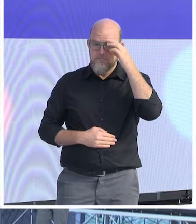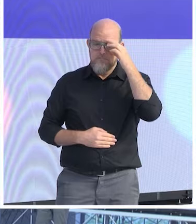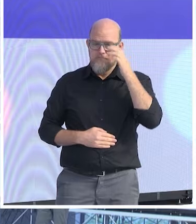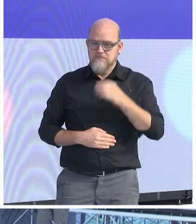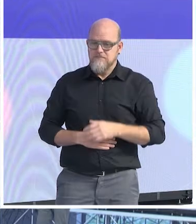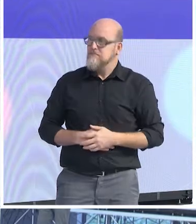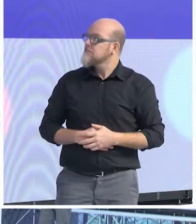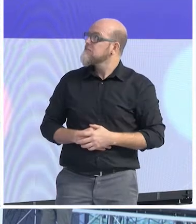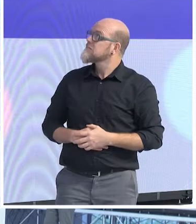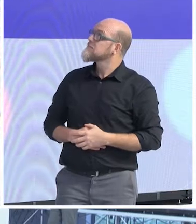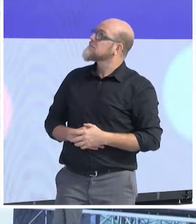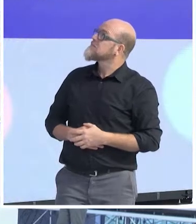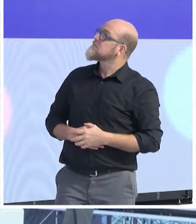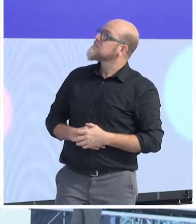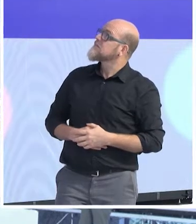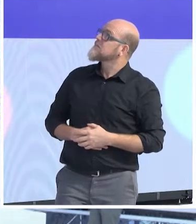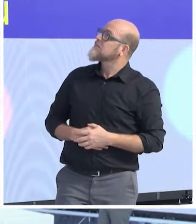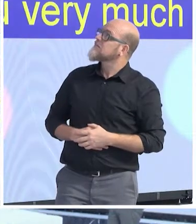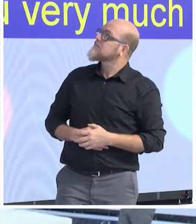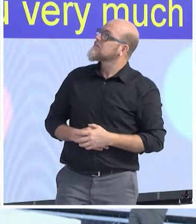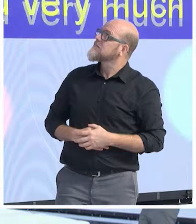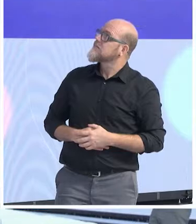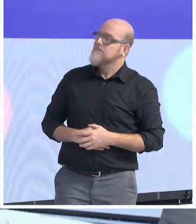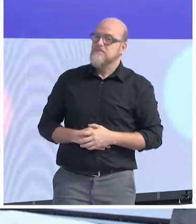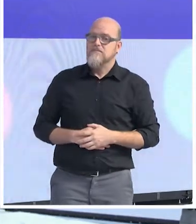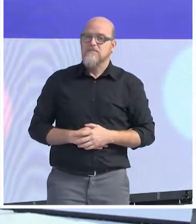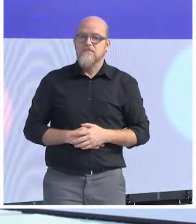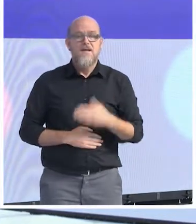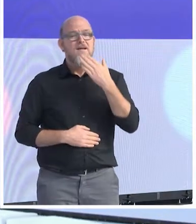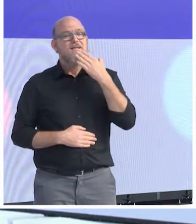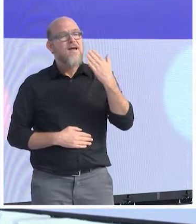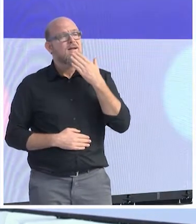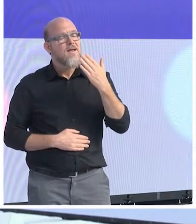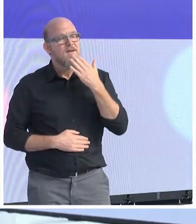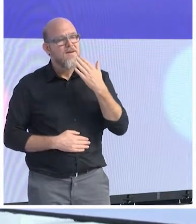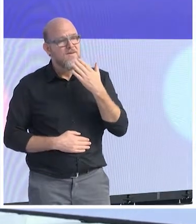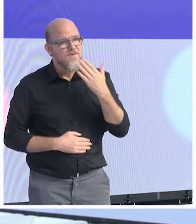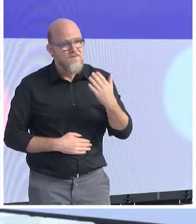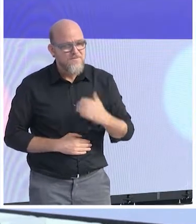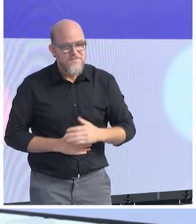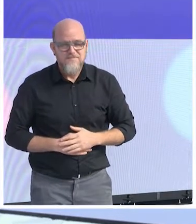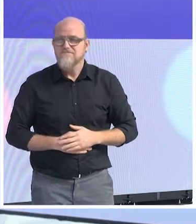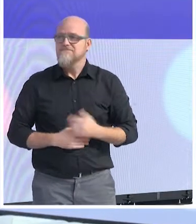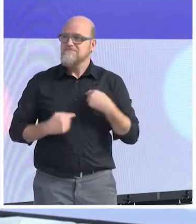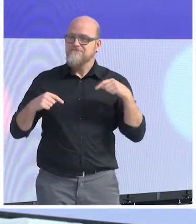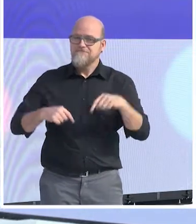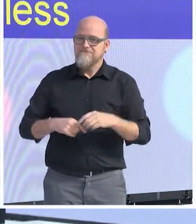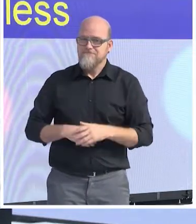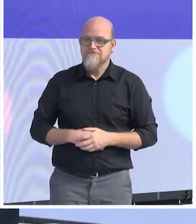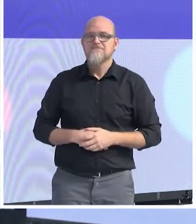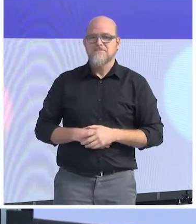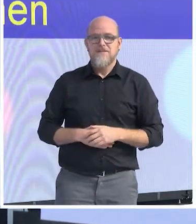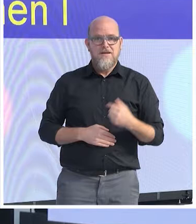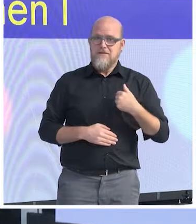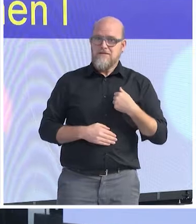Thank you very much, and of course, the talk was described basically when I got the invitation that I should give an